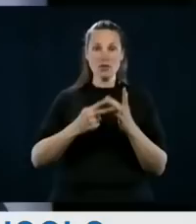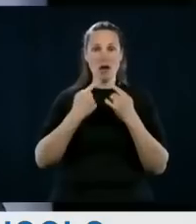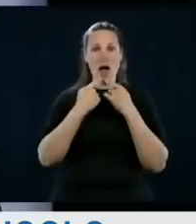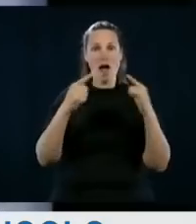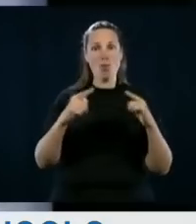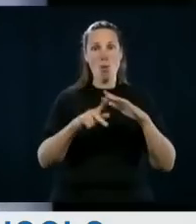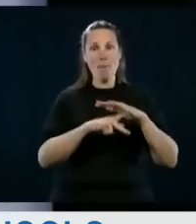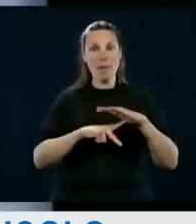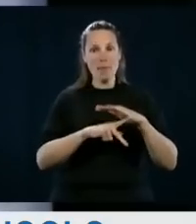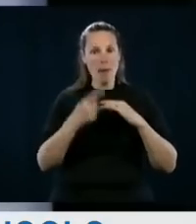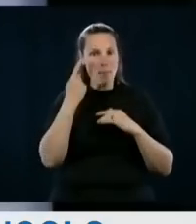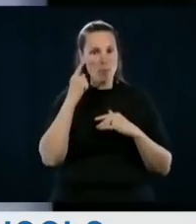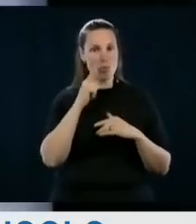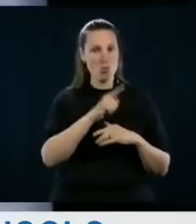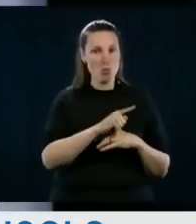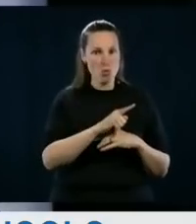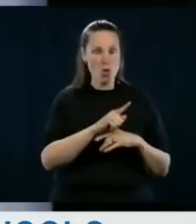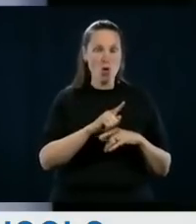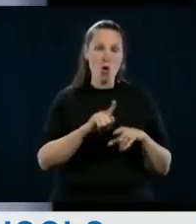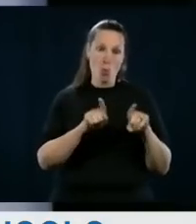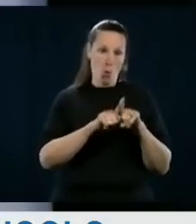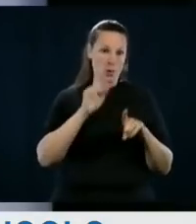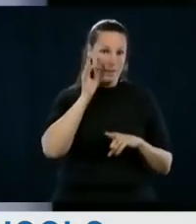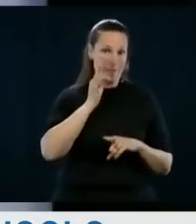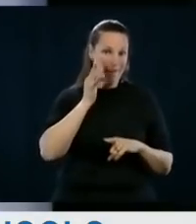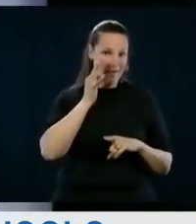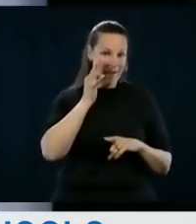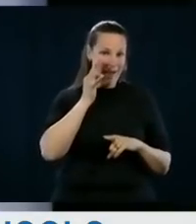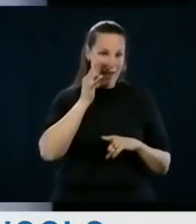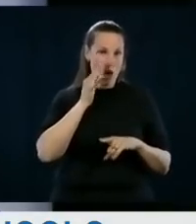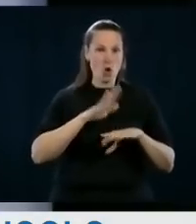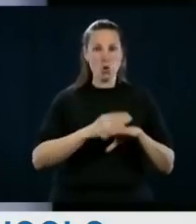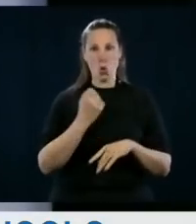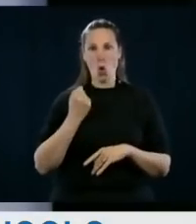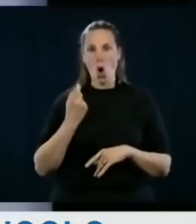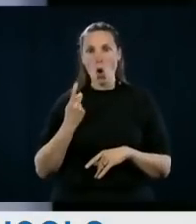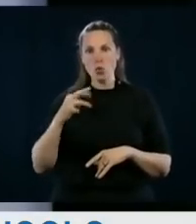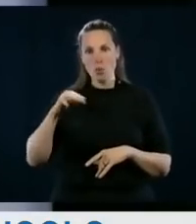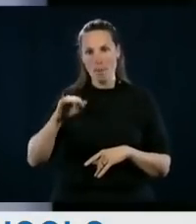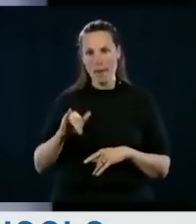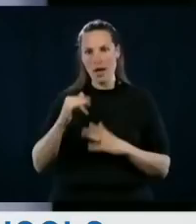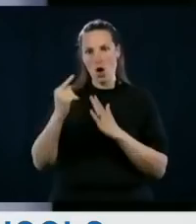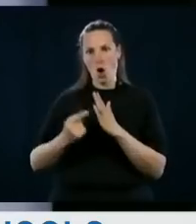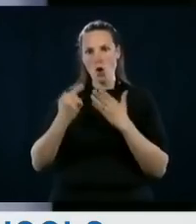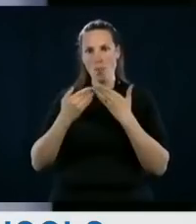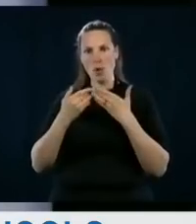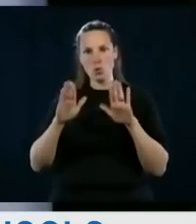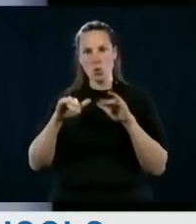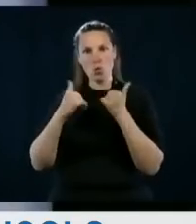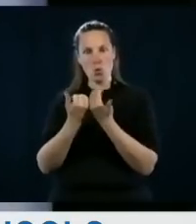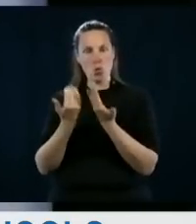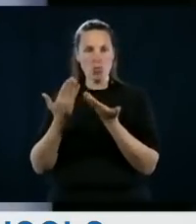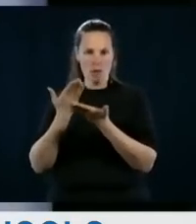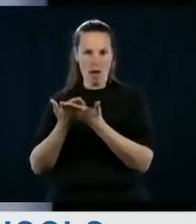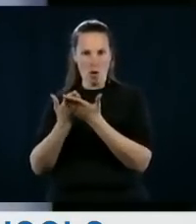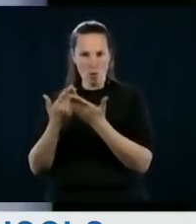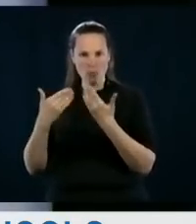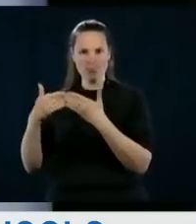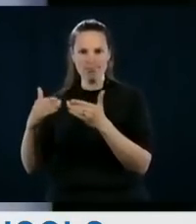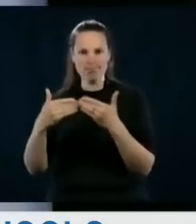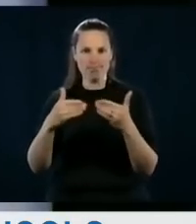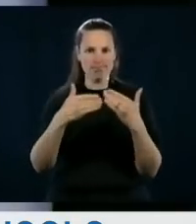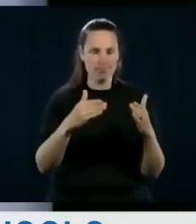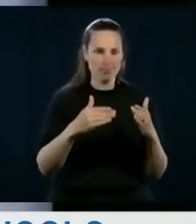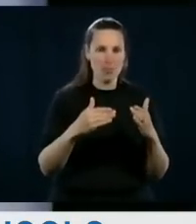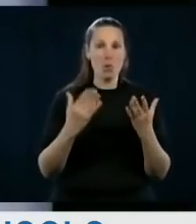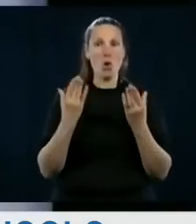I am therefore announcing that for primary school as well as preschool, the 11th of May there will be a reopening of all